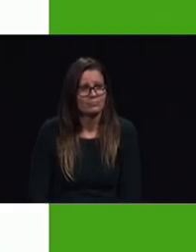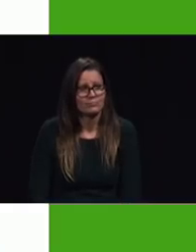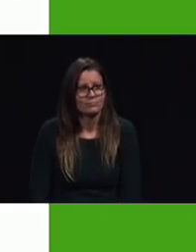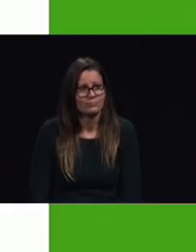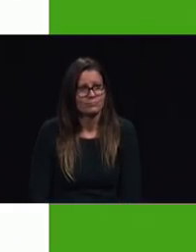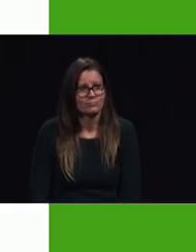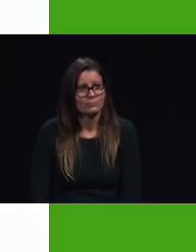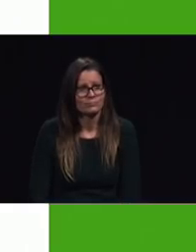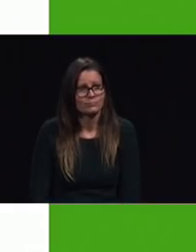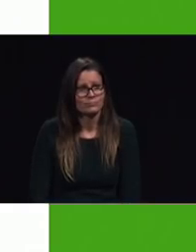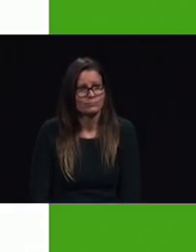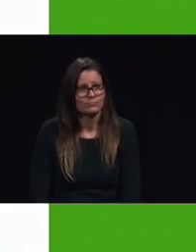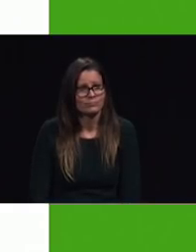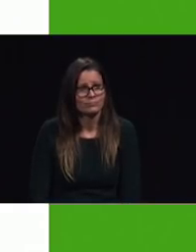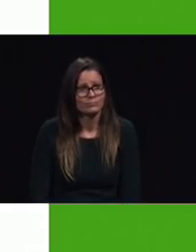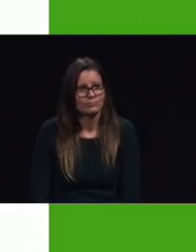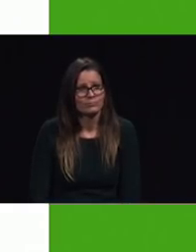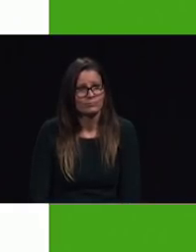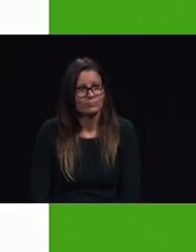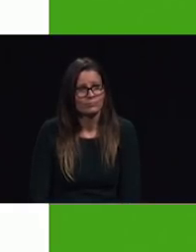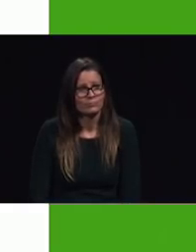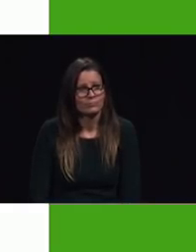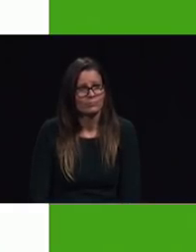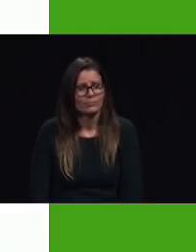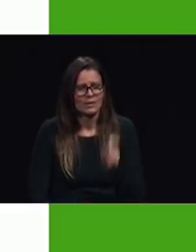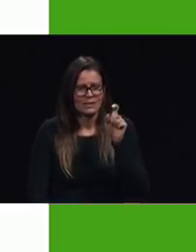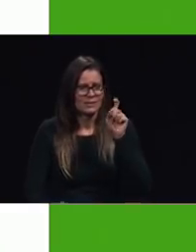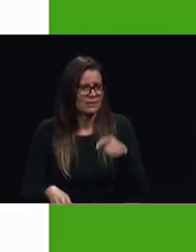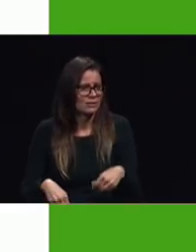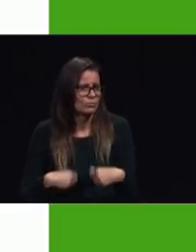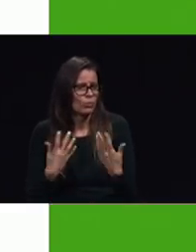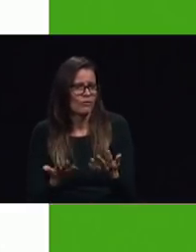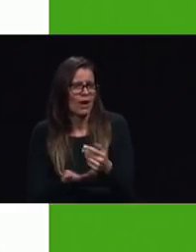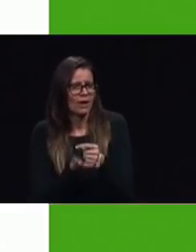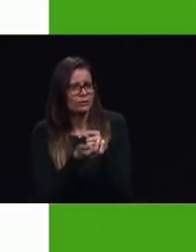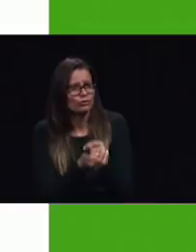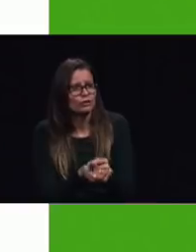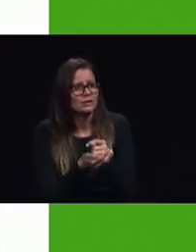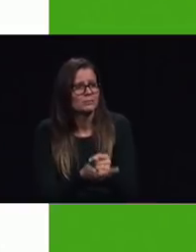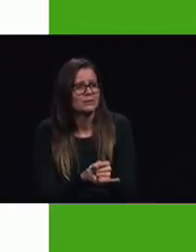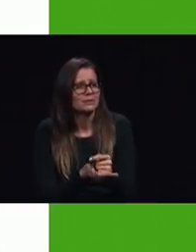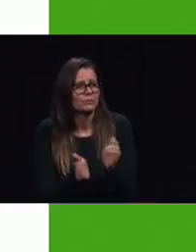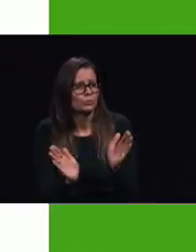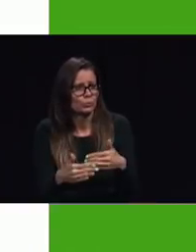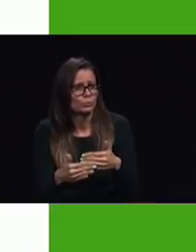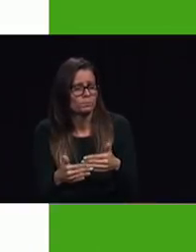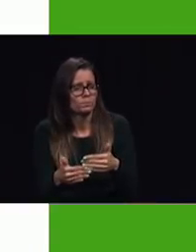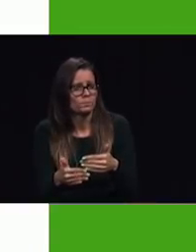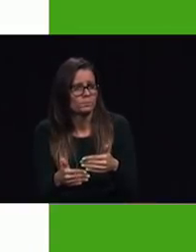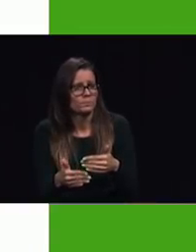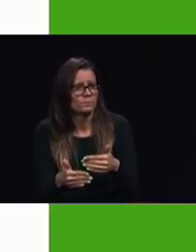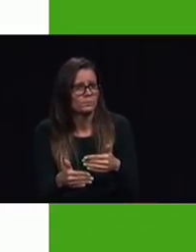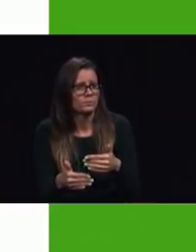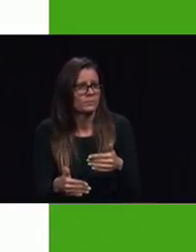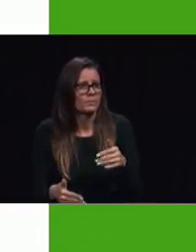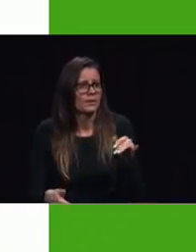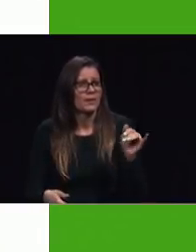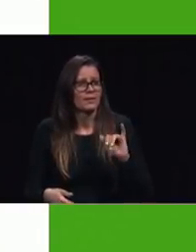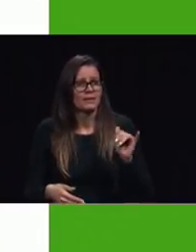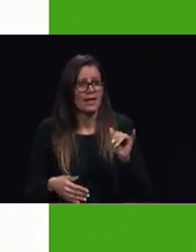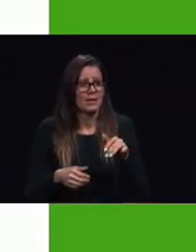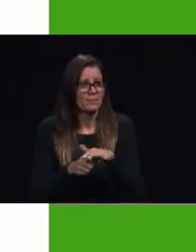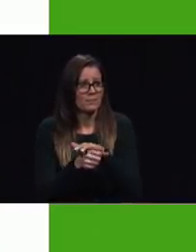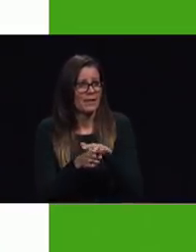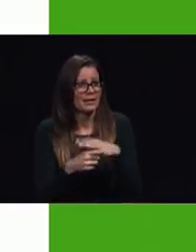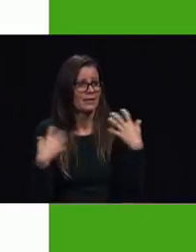maintained there were treatment rooms operated as a branch of the St. Helena sanitarium in the same locality was a health food store